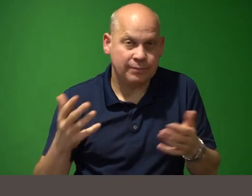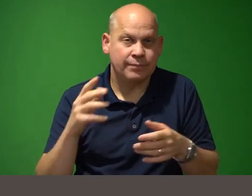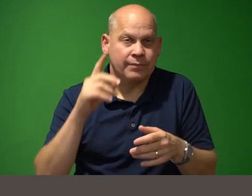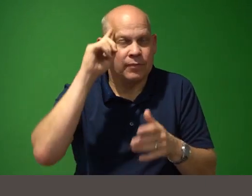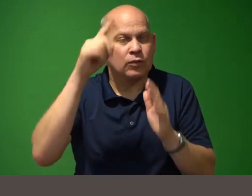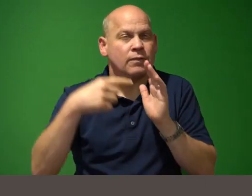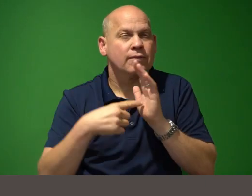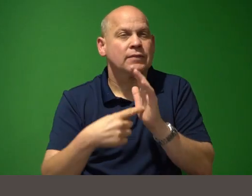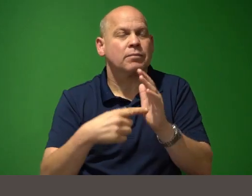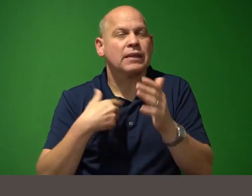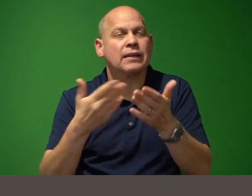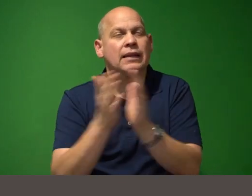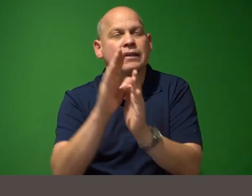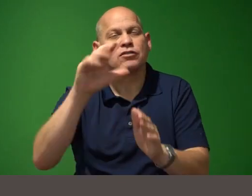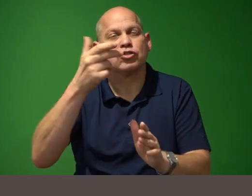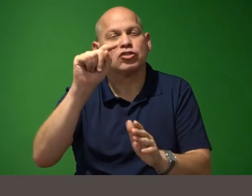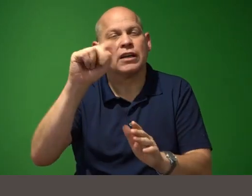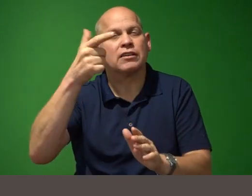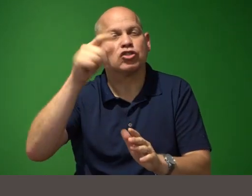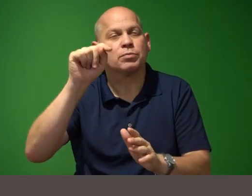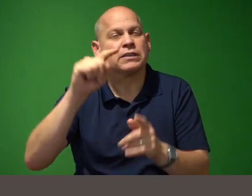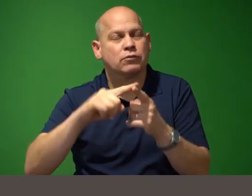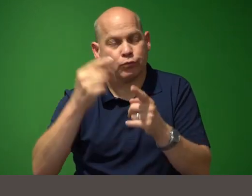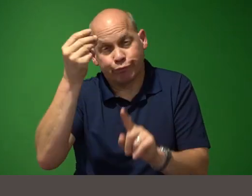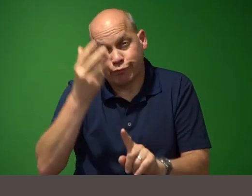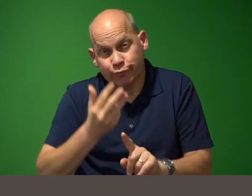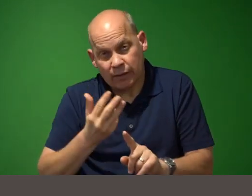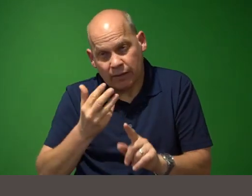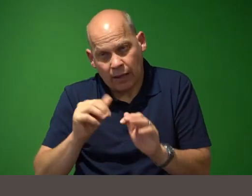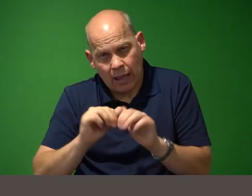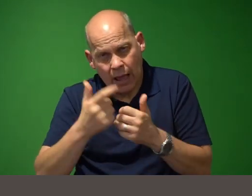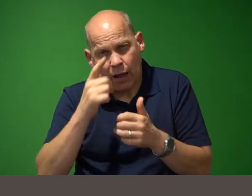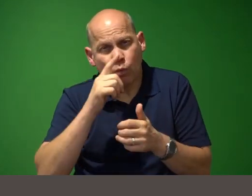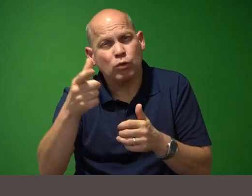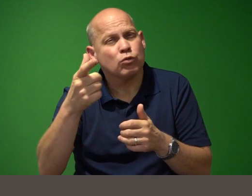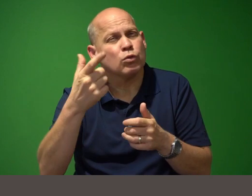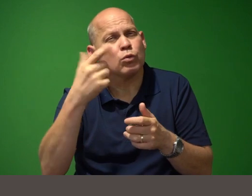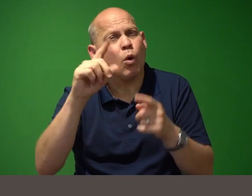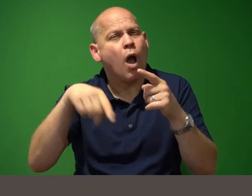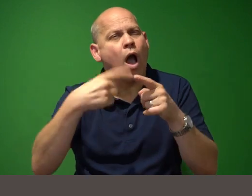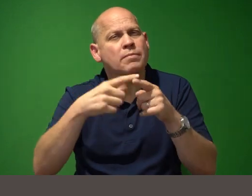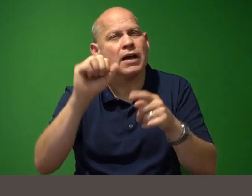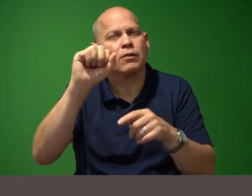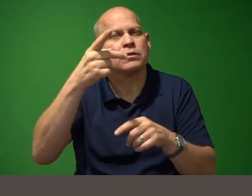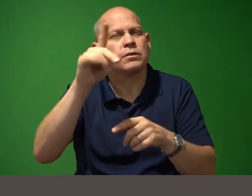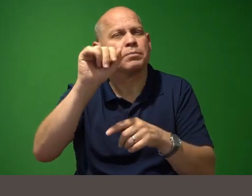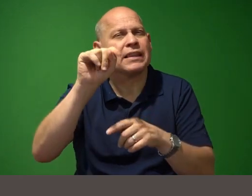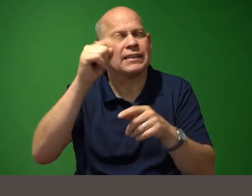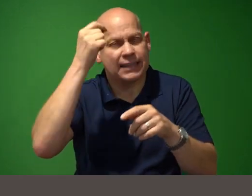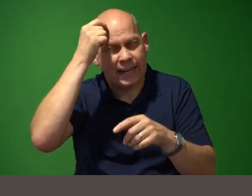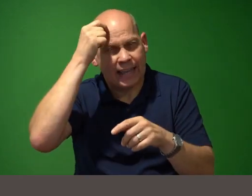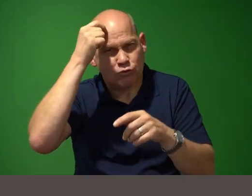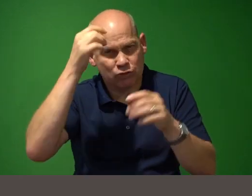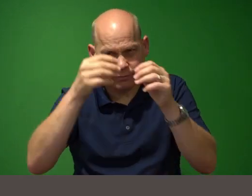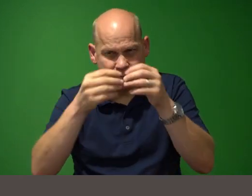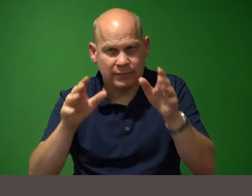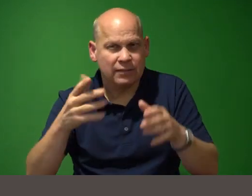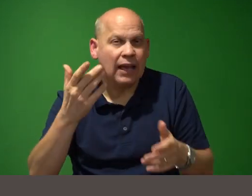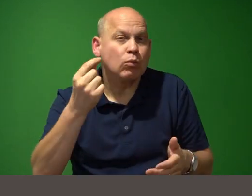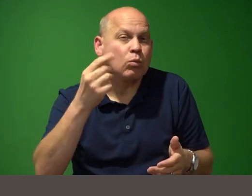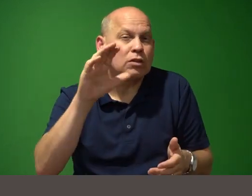gpt to tell me how would you go about splitting hairs and here's what chat gpt had to say